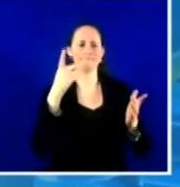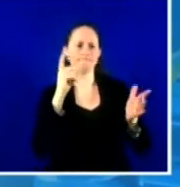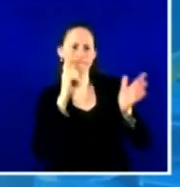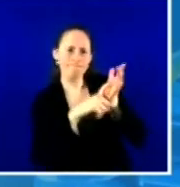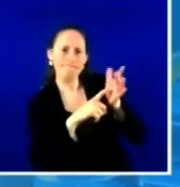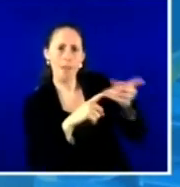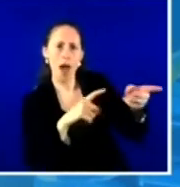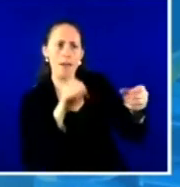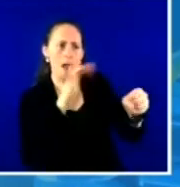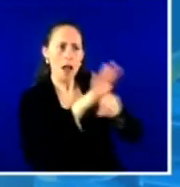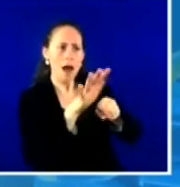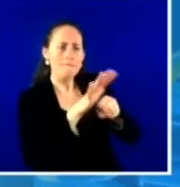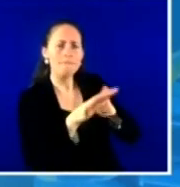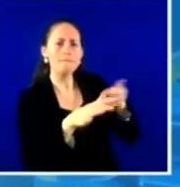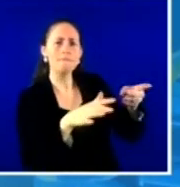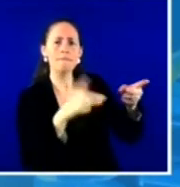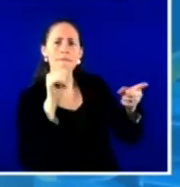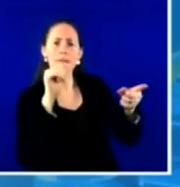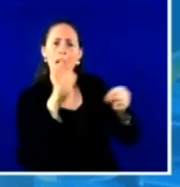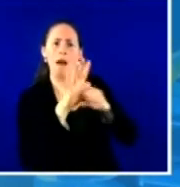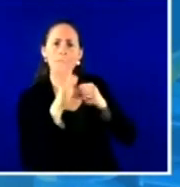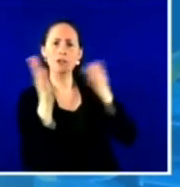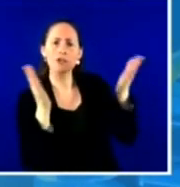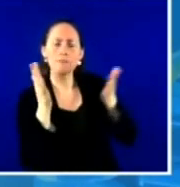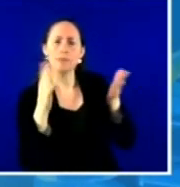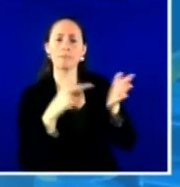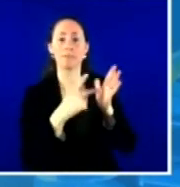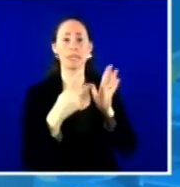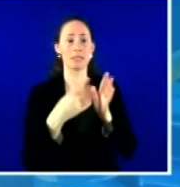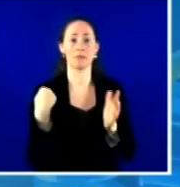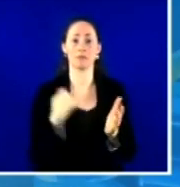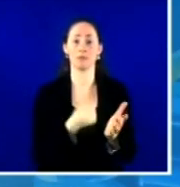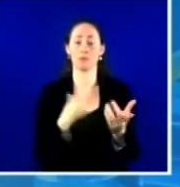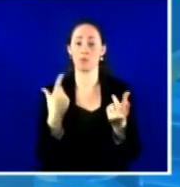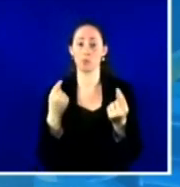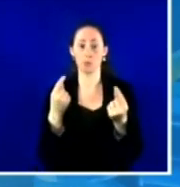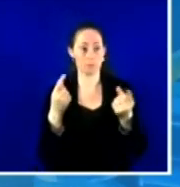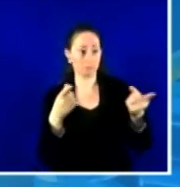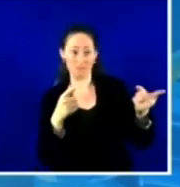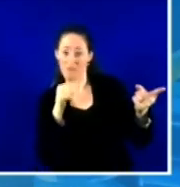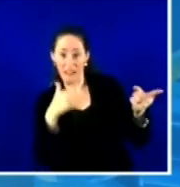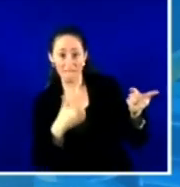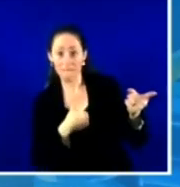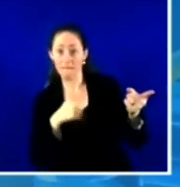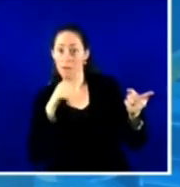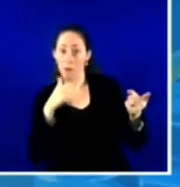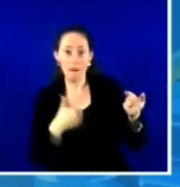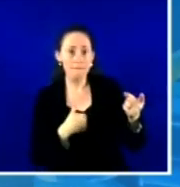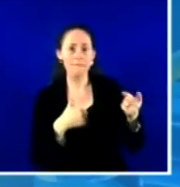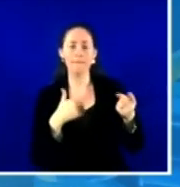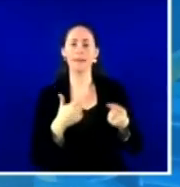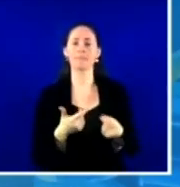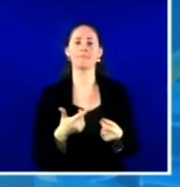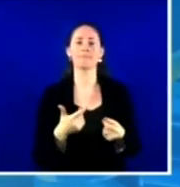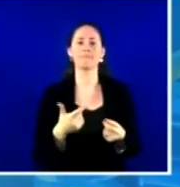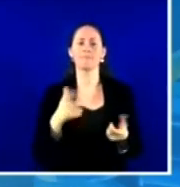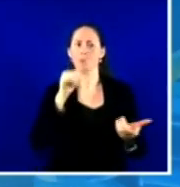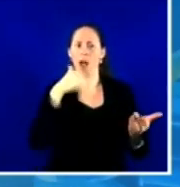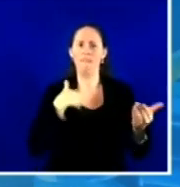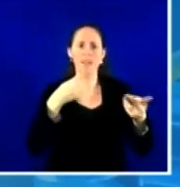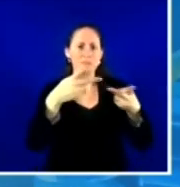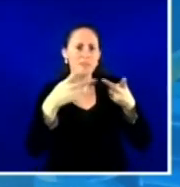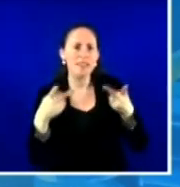overcoming issues of access to evidence-based information, as others have talked about, and addressing vaccine concerns,